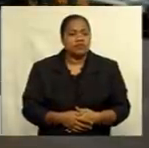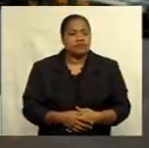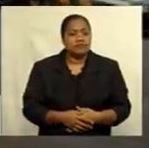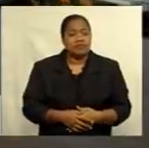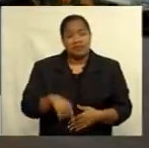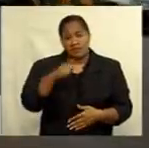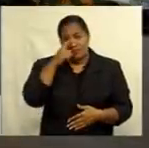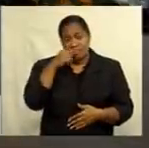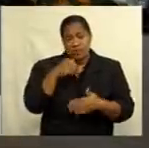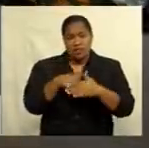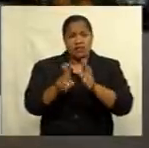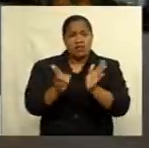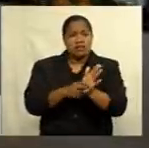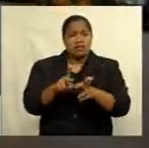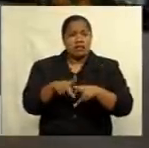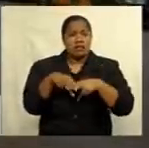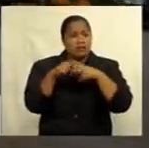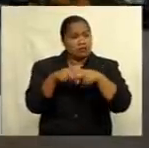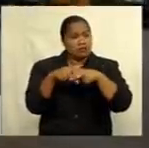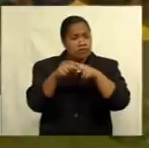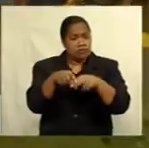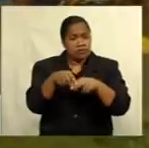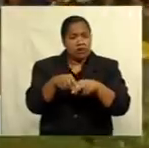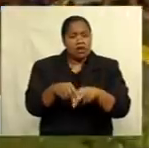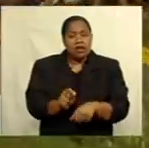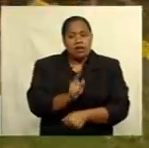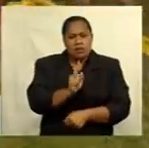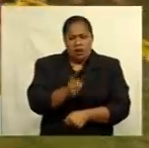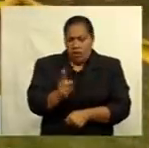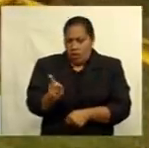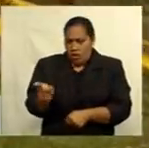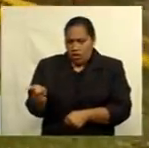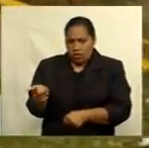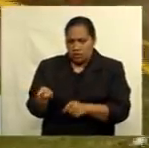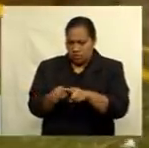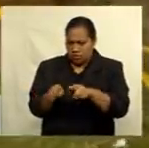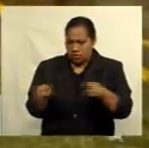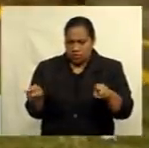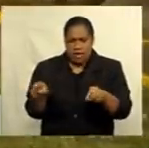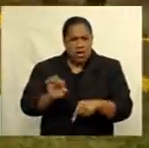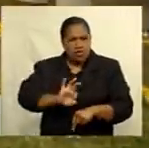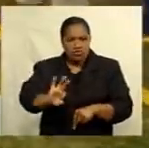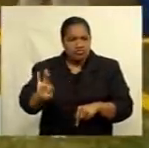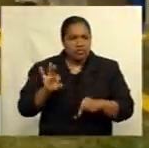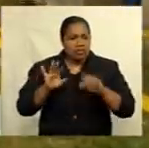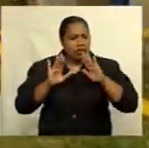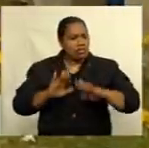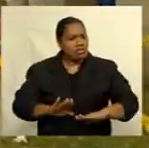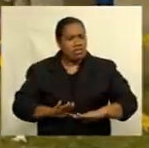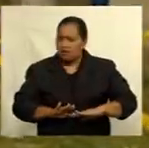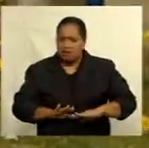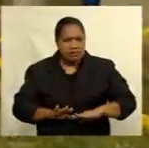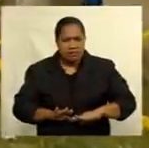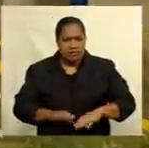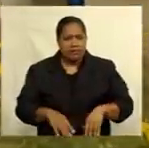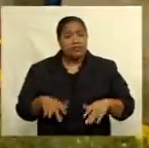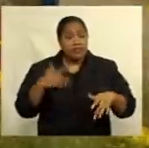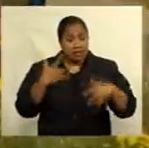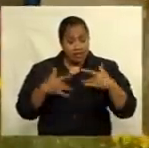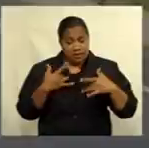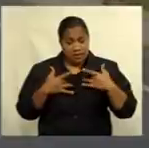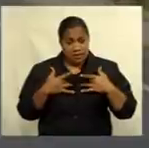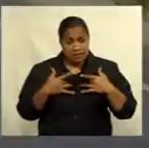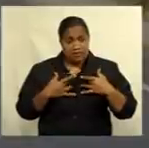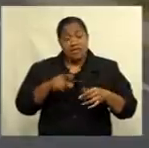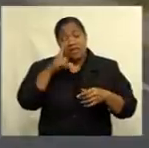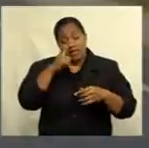People in the Nanrunga-Nawosa province have been warned that they are not out of the woods yet and life can go back to some state of normalcy